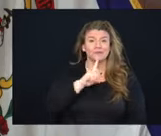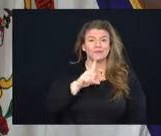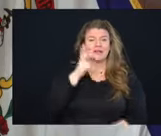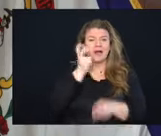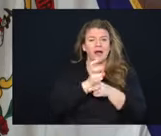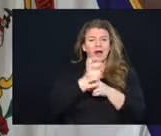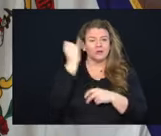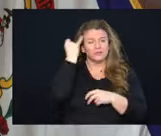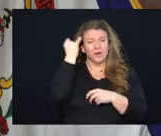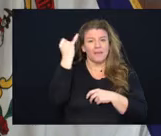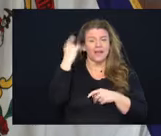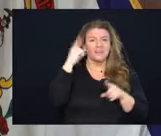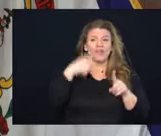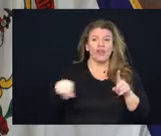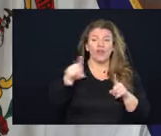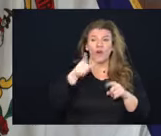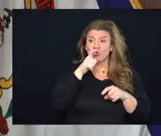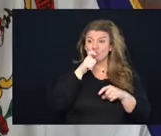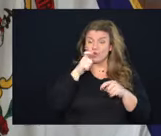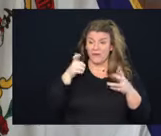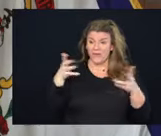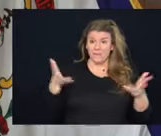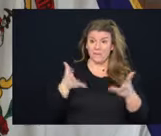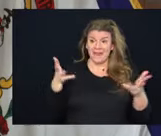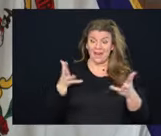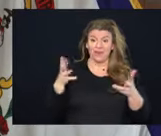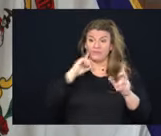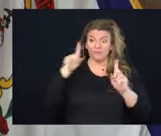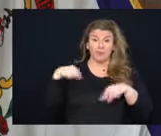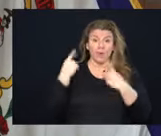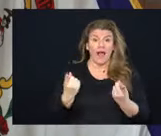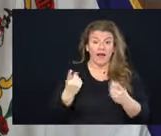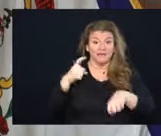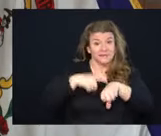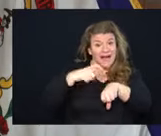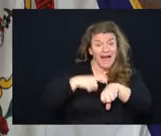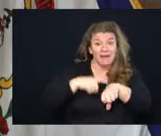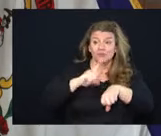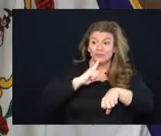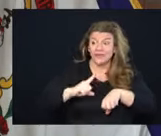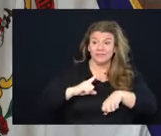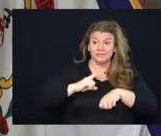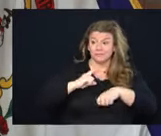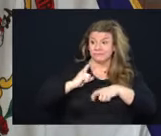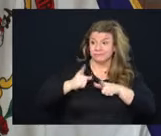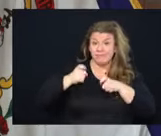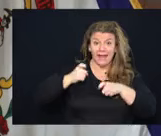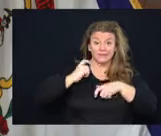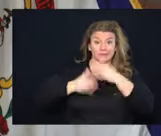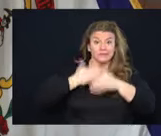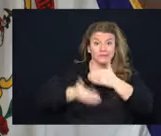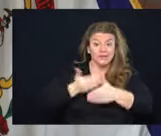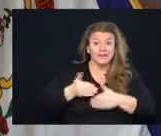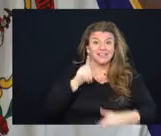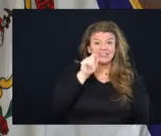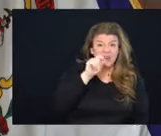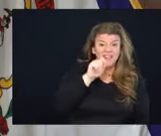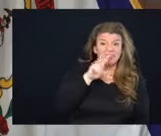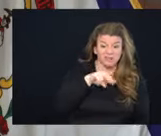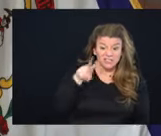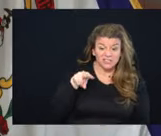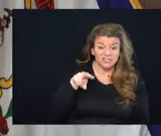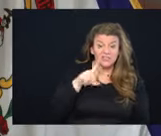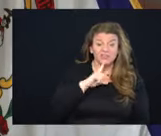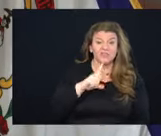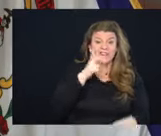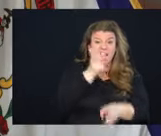for those of us that have been around a good little while. Time really moves on, does it not? And it's 2022. It's just hard to